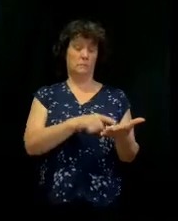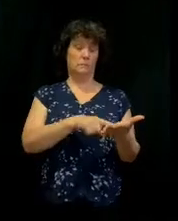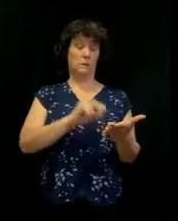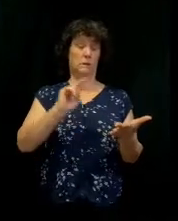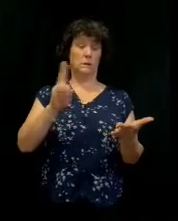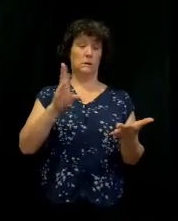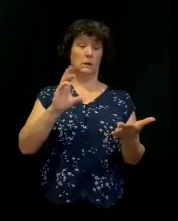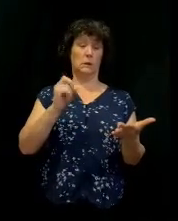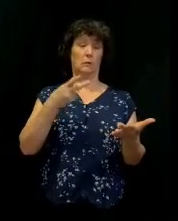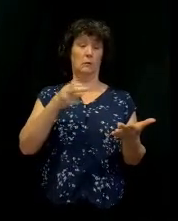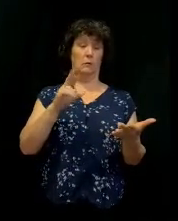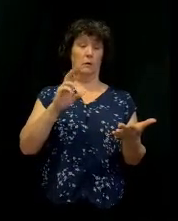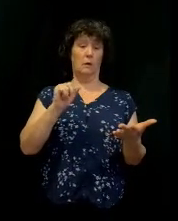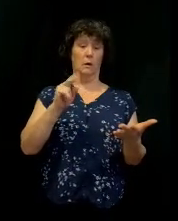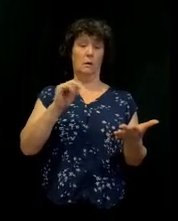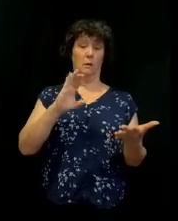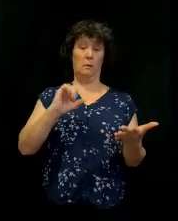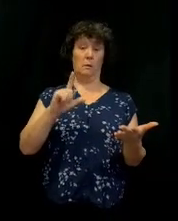Chronicles 5.